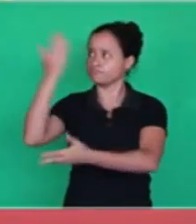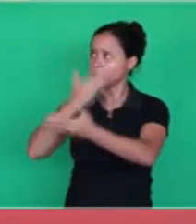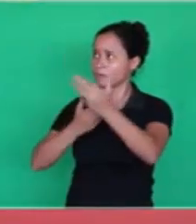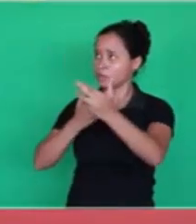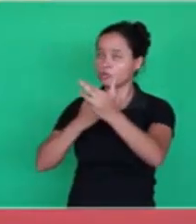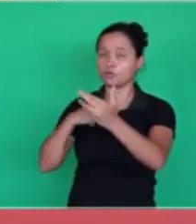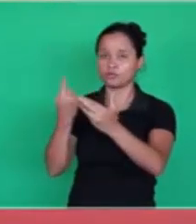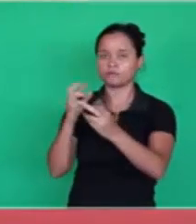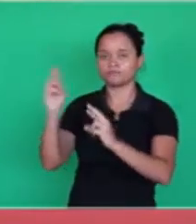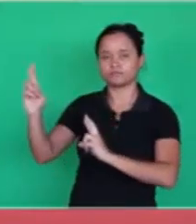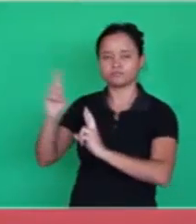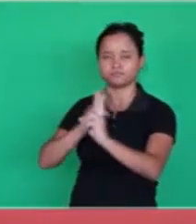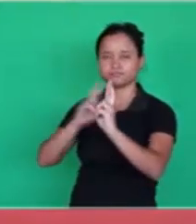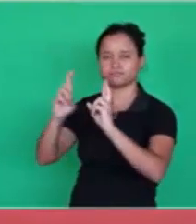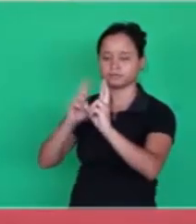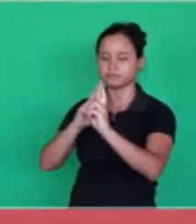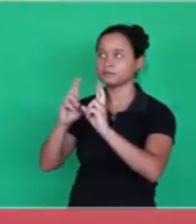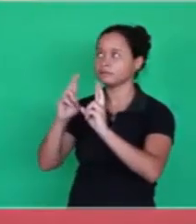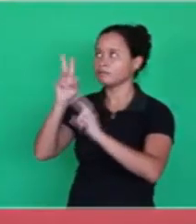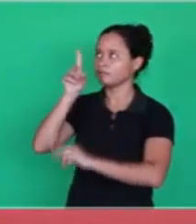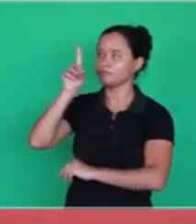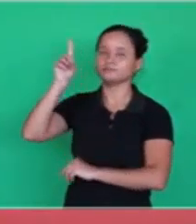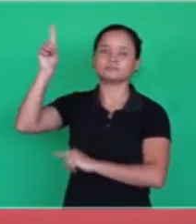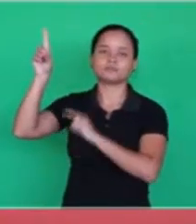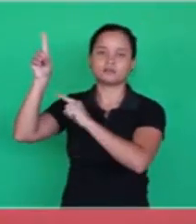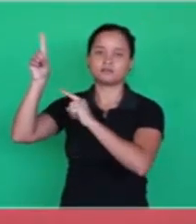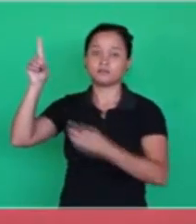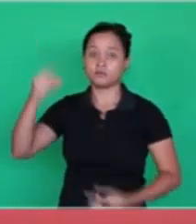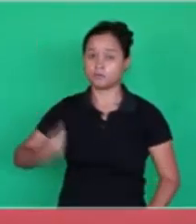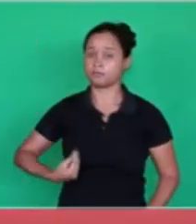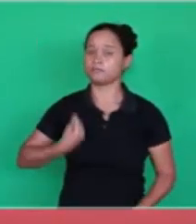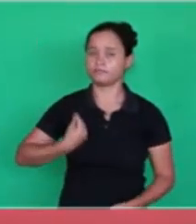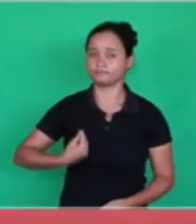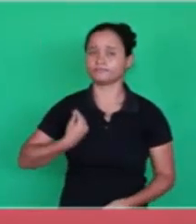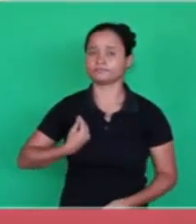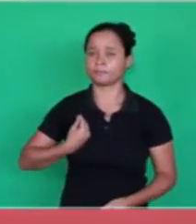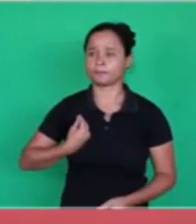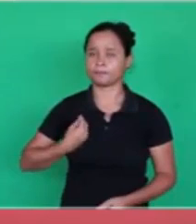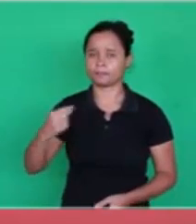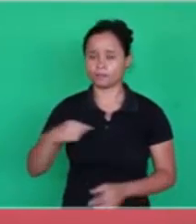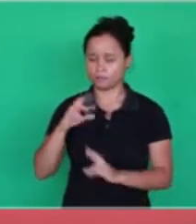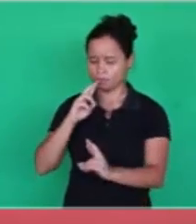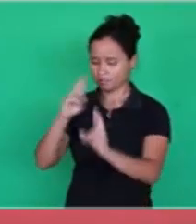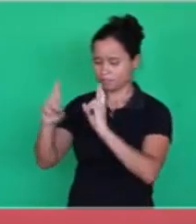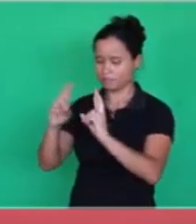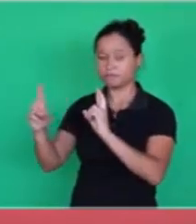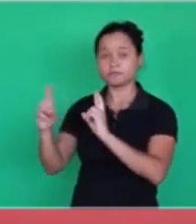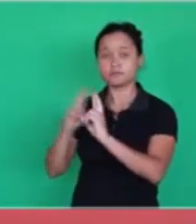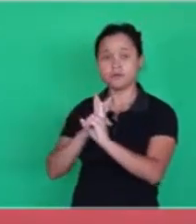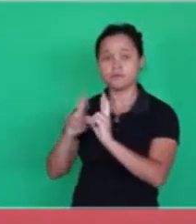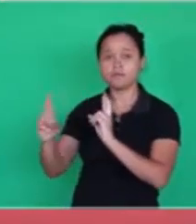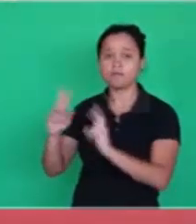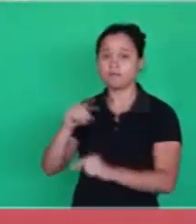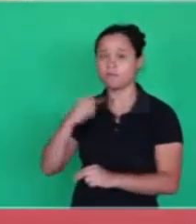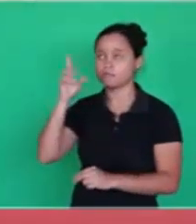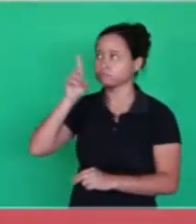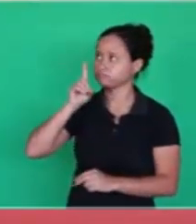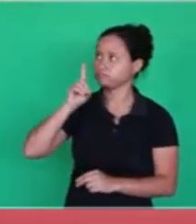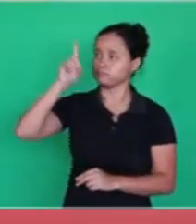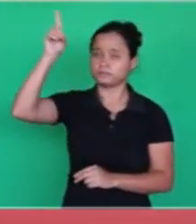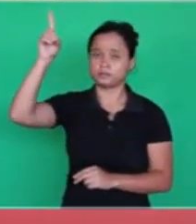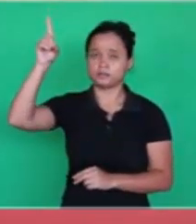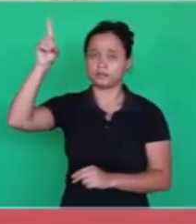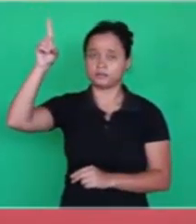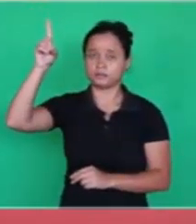we have with God. It's a living God, our relationship with a God, a living God,